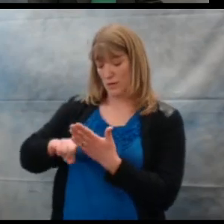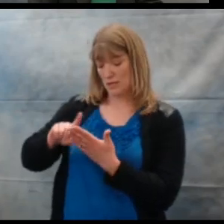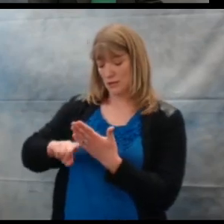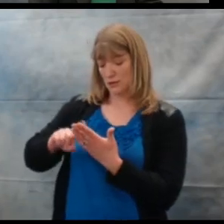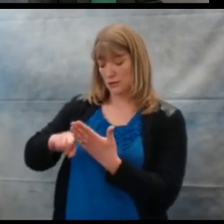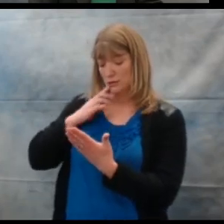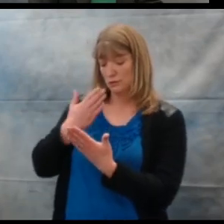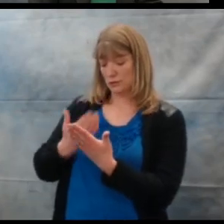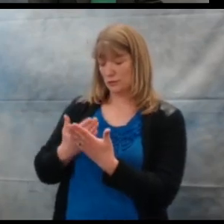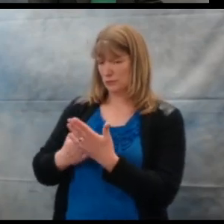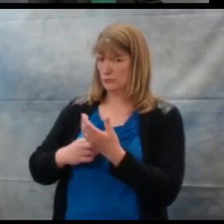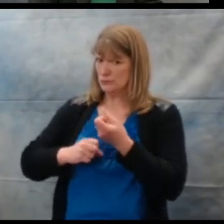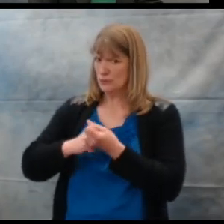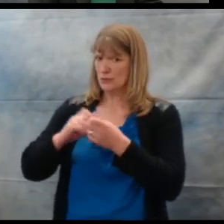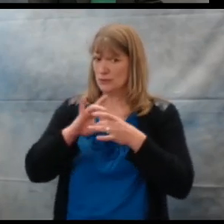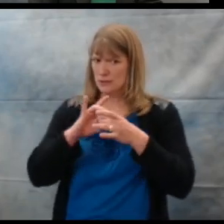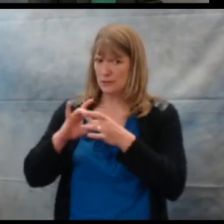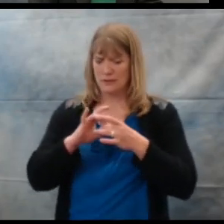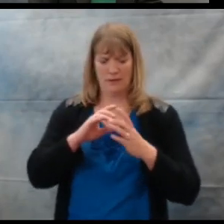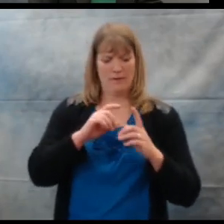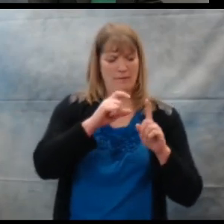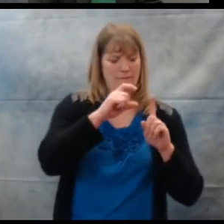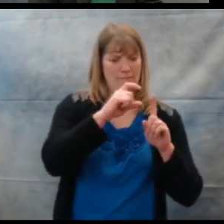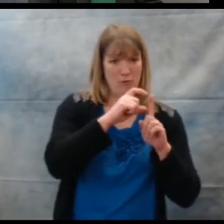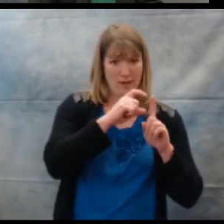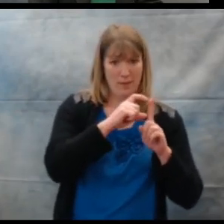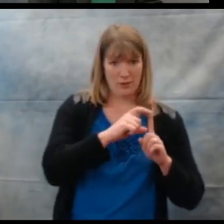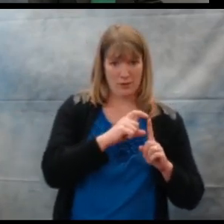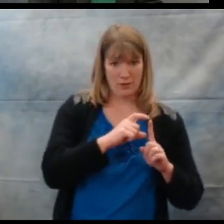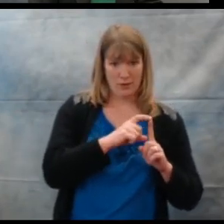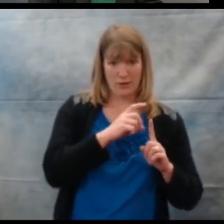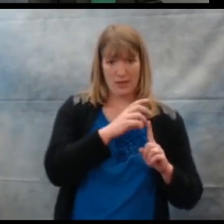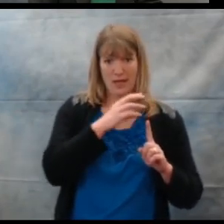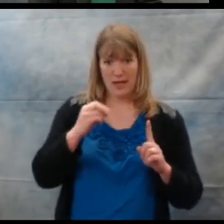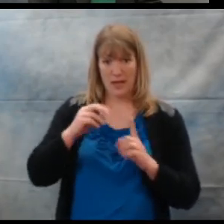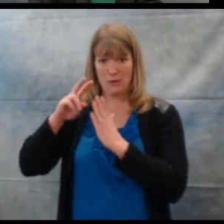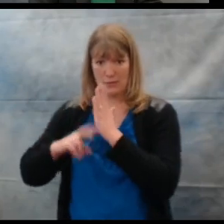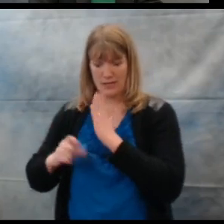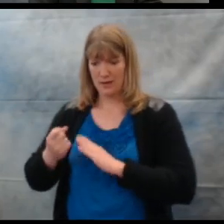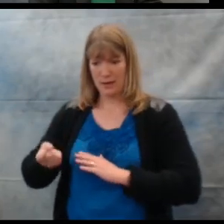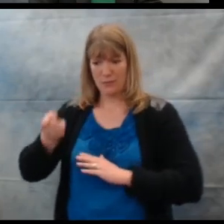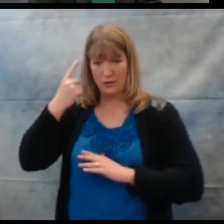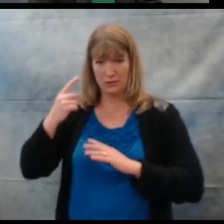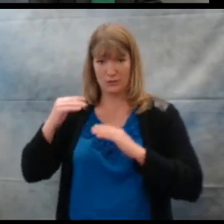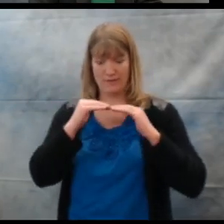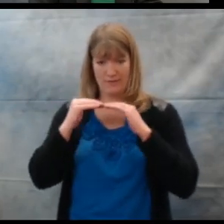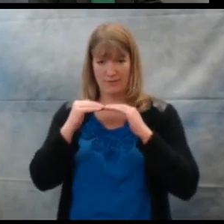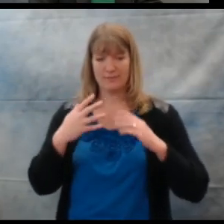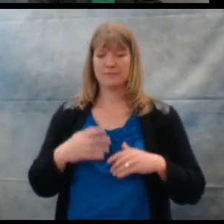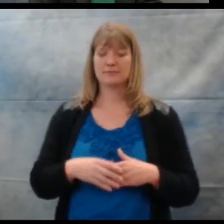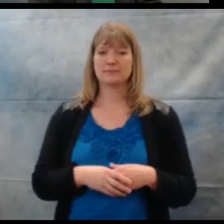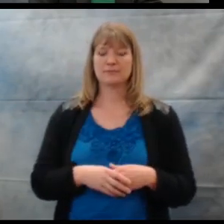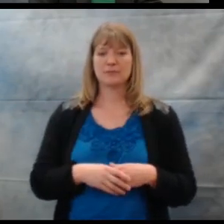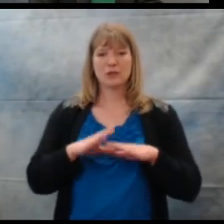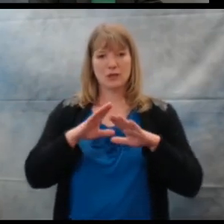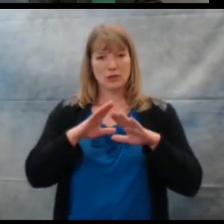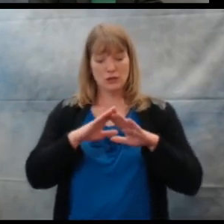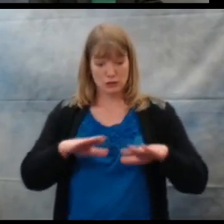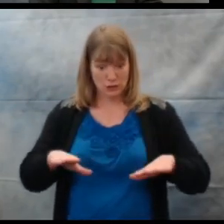The research shows a strong relationship between vocabulary size and reading comprehension level.